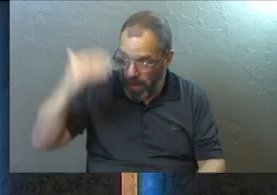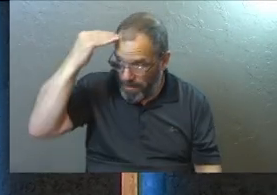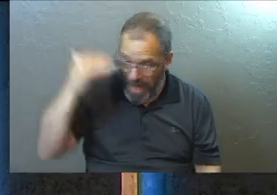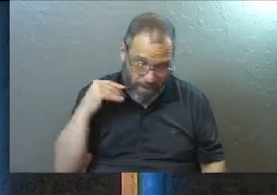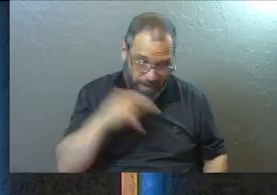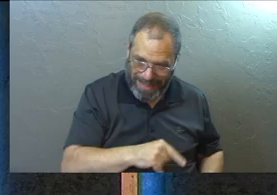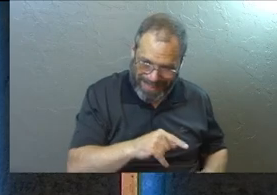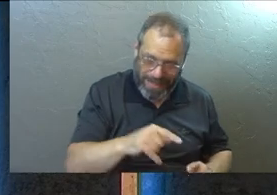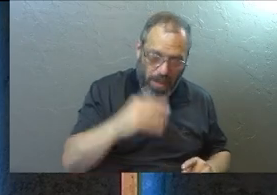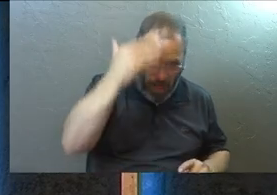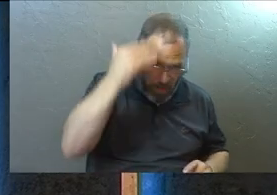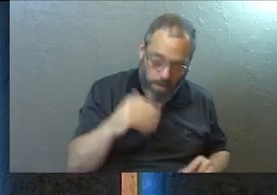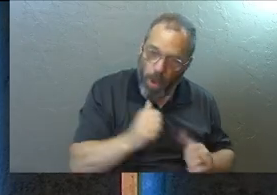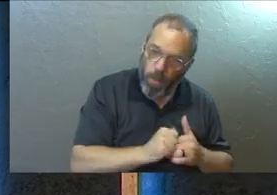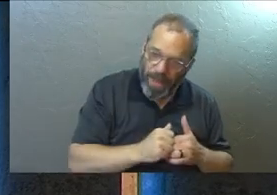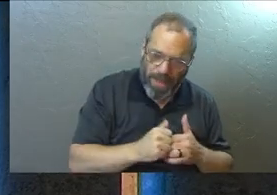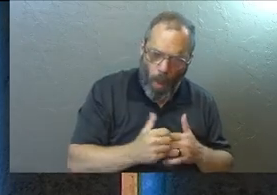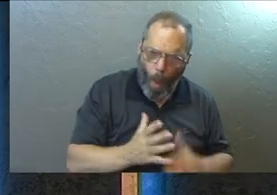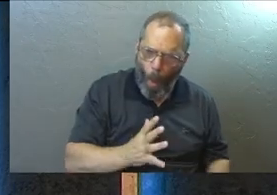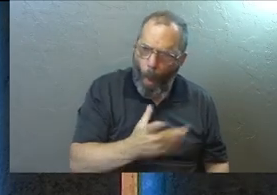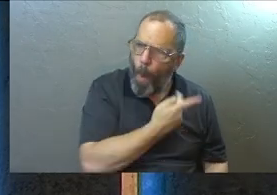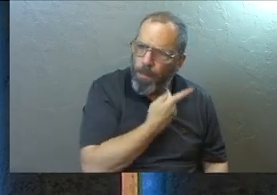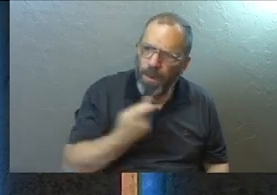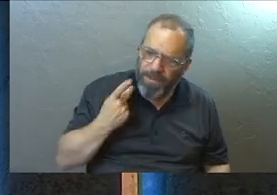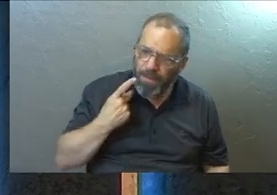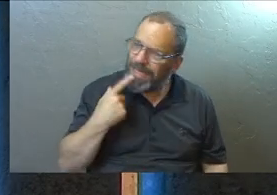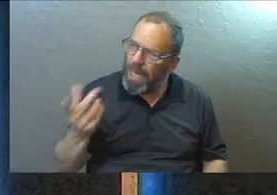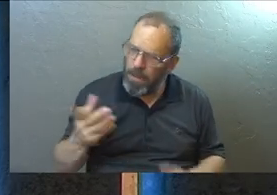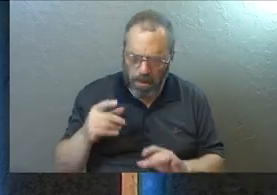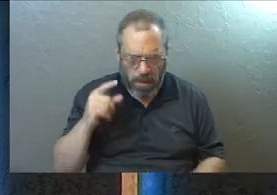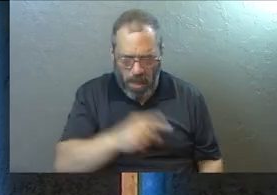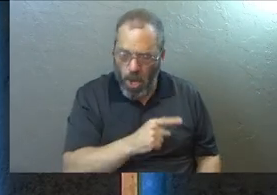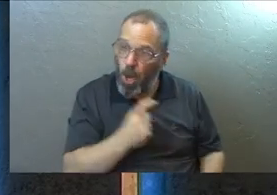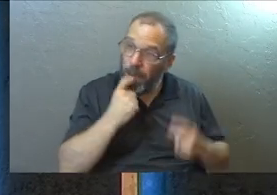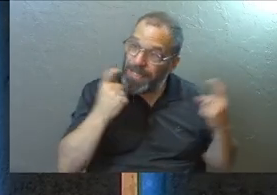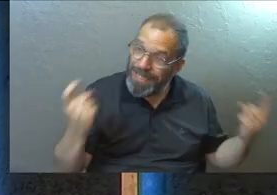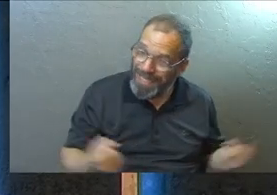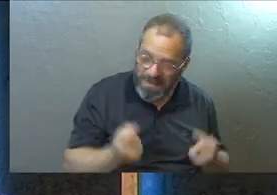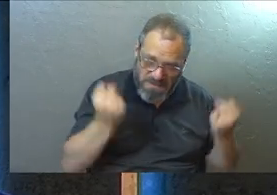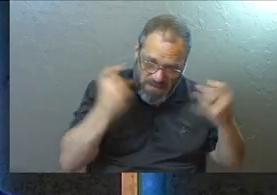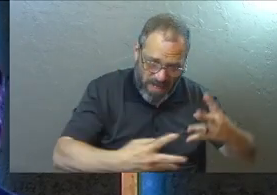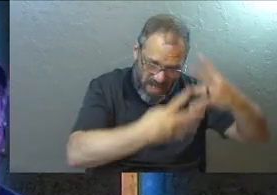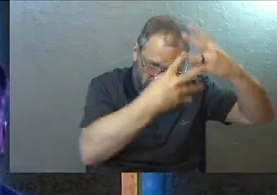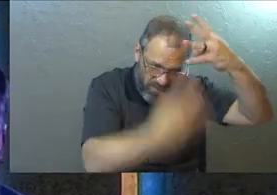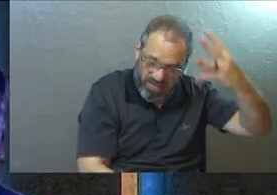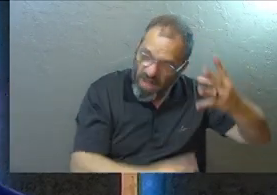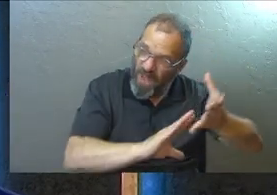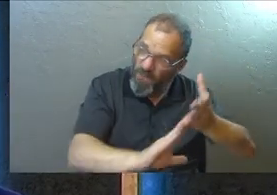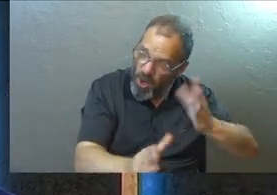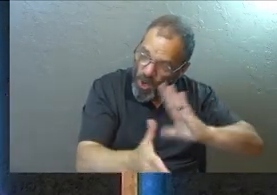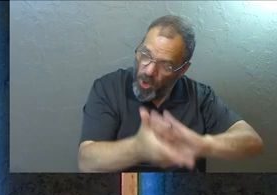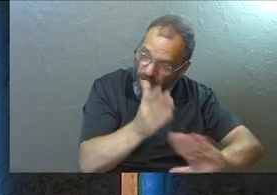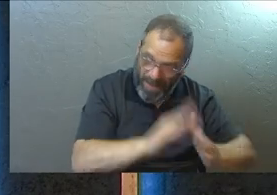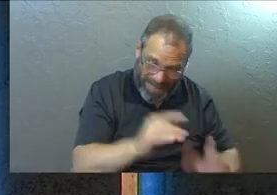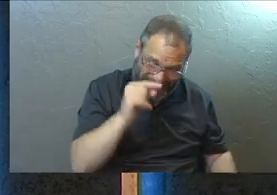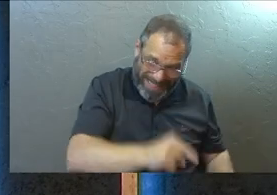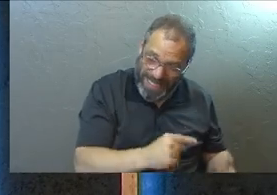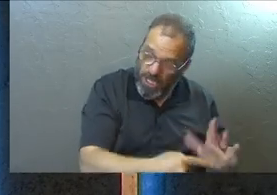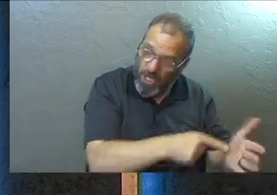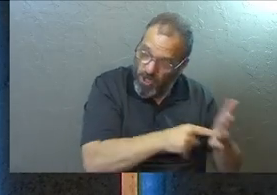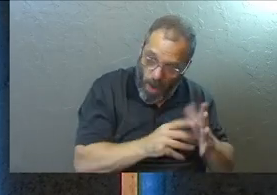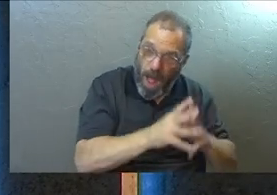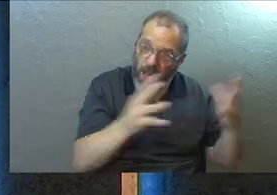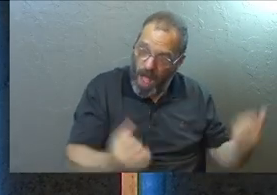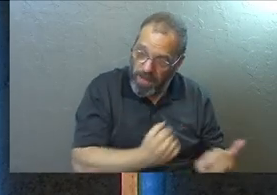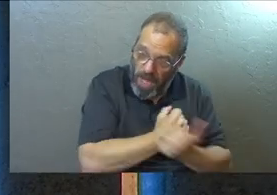head, but she has anointed my feet with rare perfume. I tell you, Simon, her sins, and there are many, have been forgiven. So she has shown